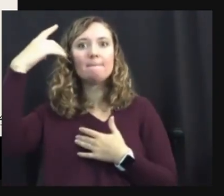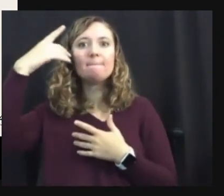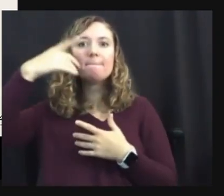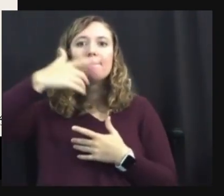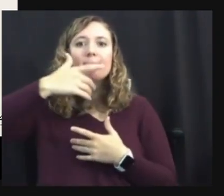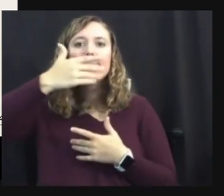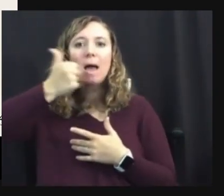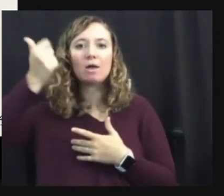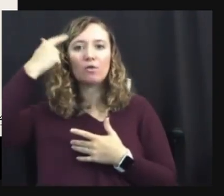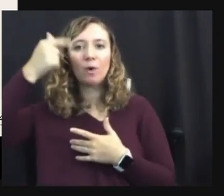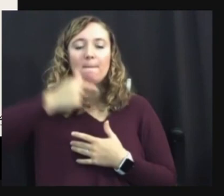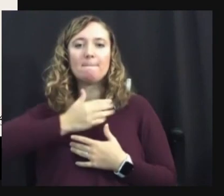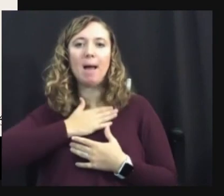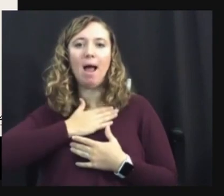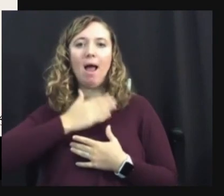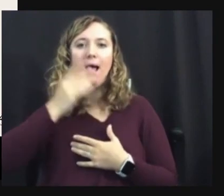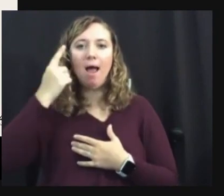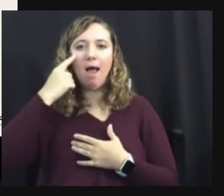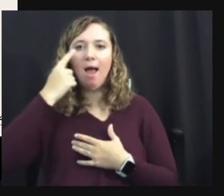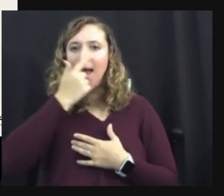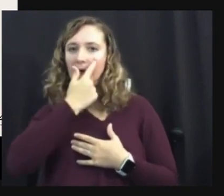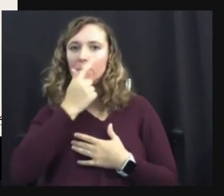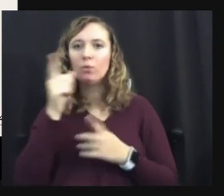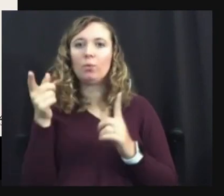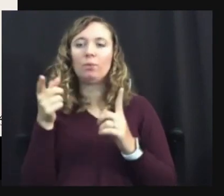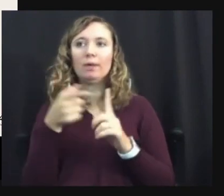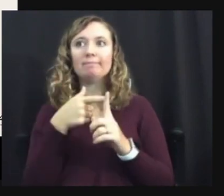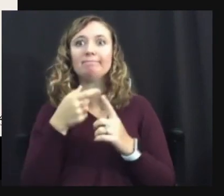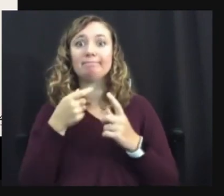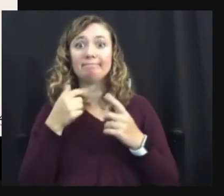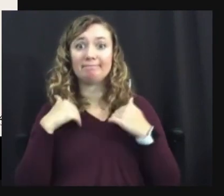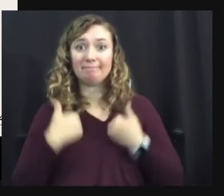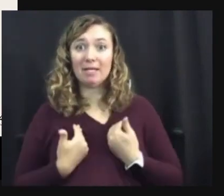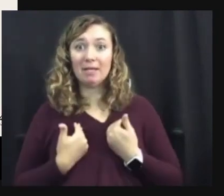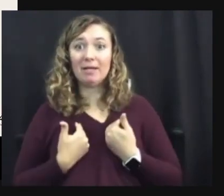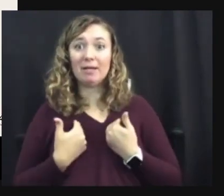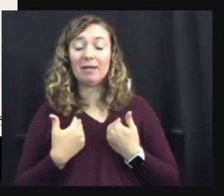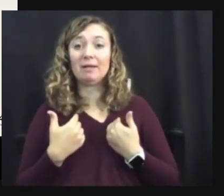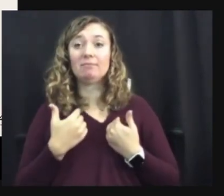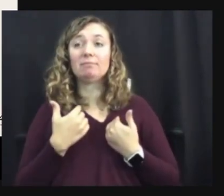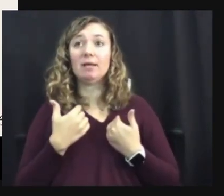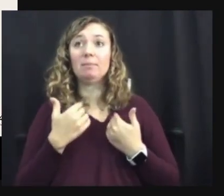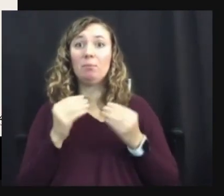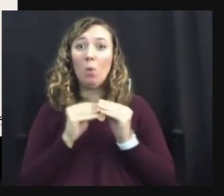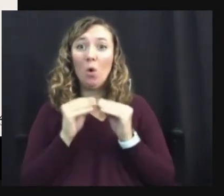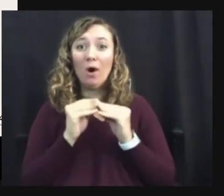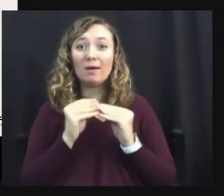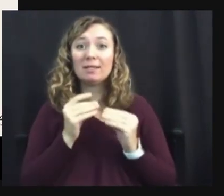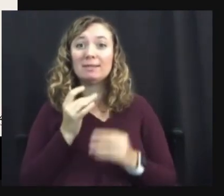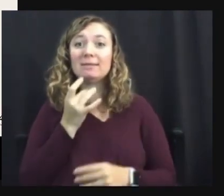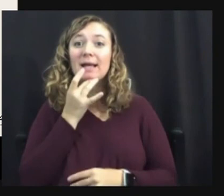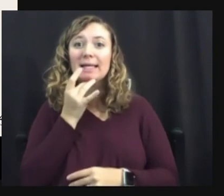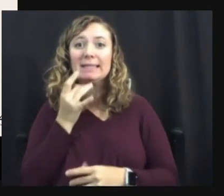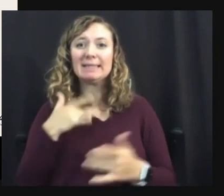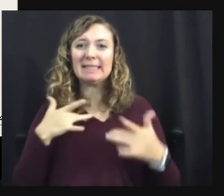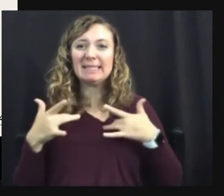can, especially the more tired I get, the more, um, visually, uh, hypersensitive I get. Um,